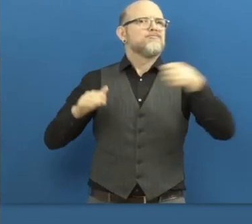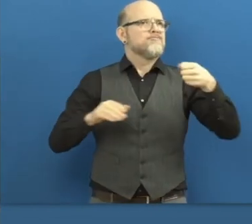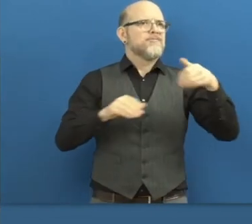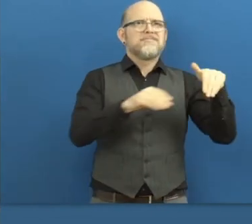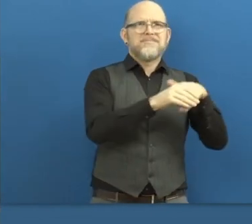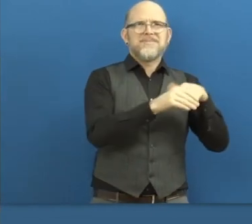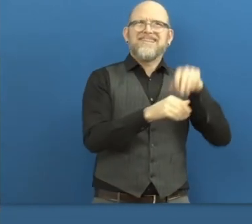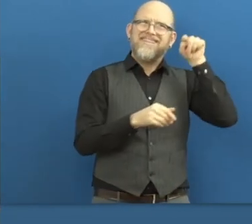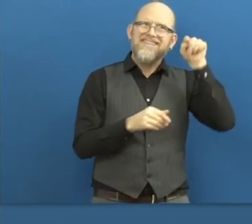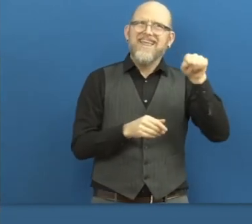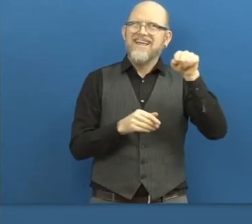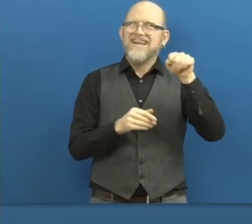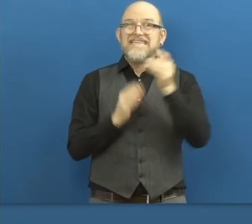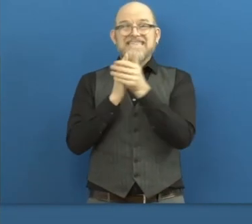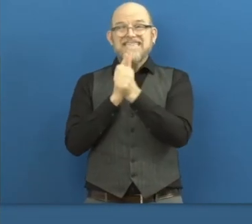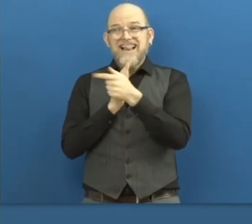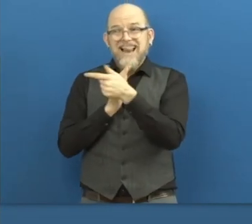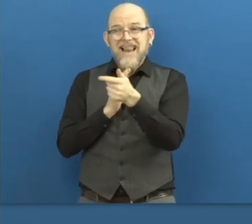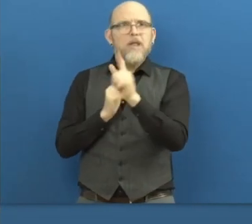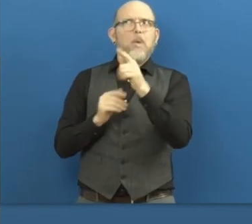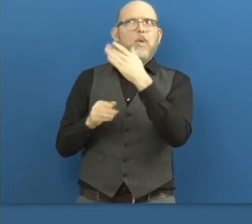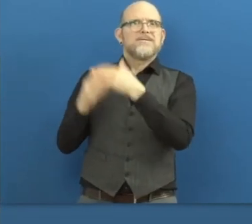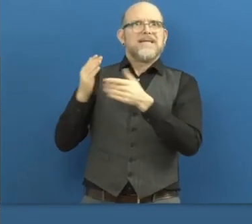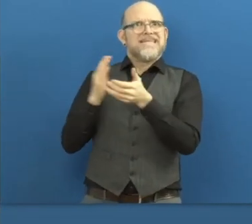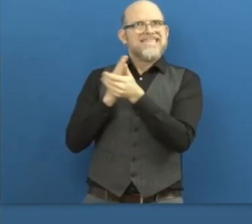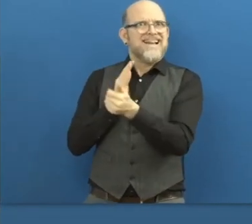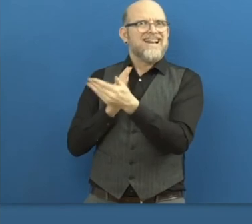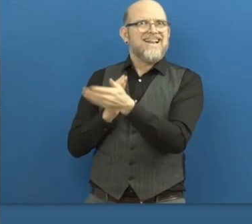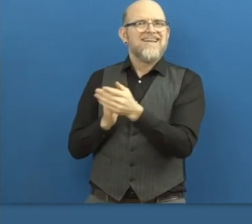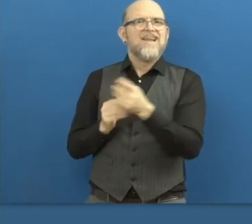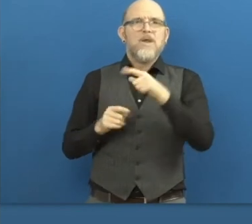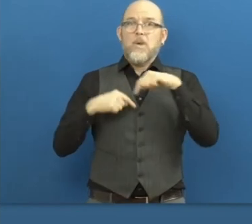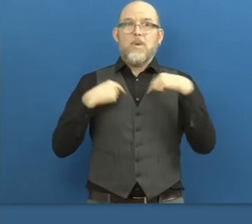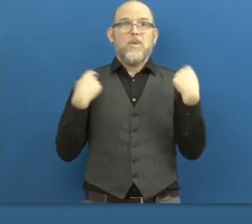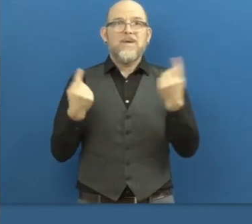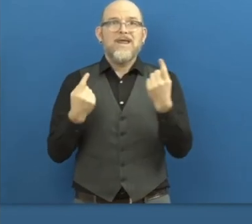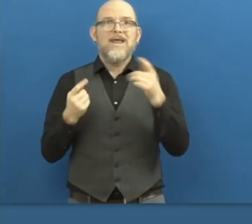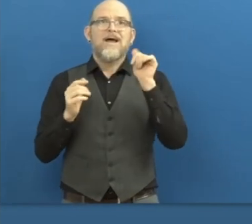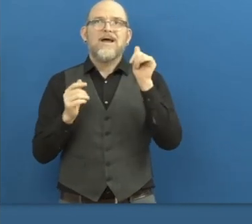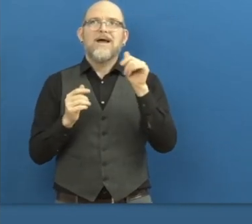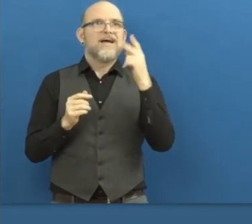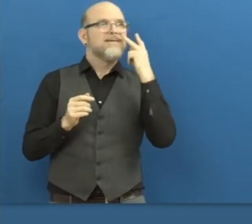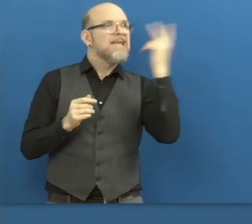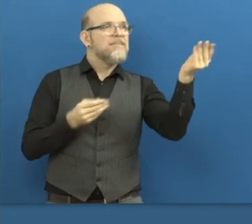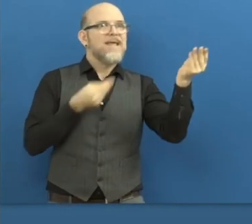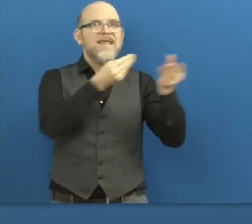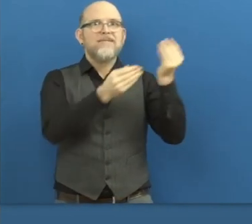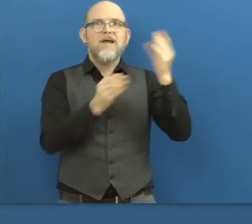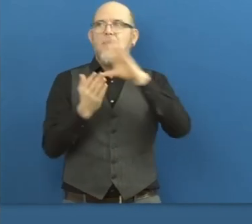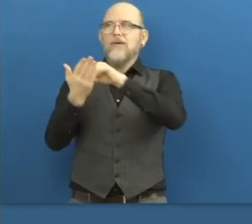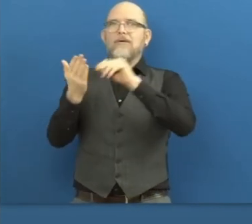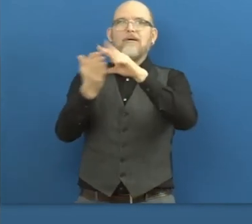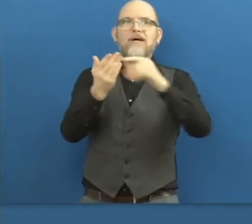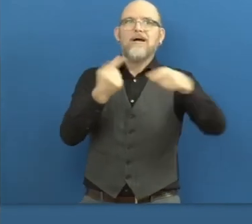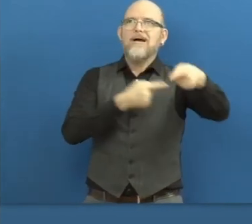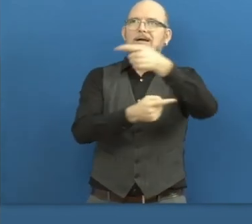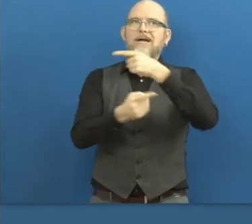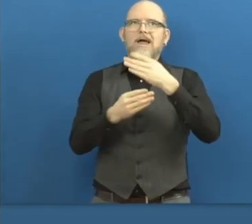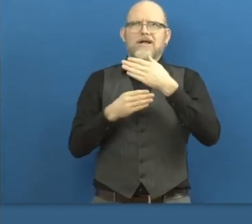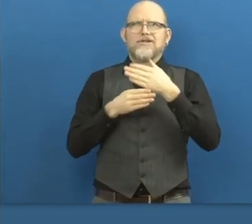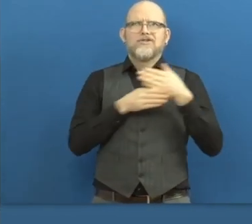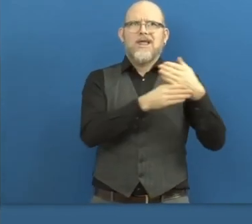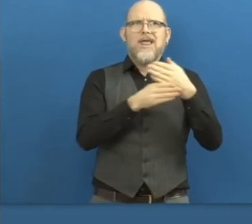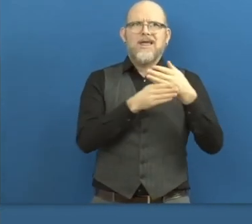you, the more and better we're able to serve our corporations that we work with closely. And help them to up their game.